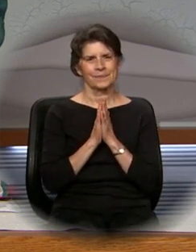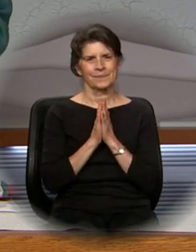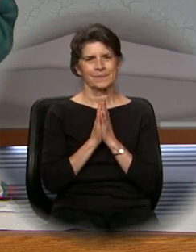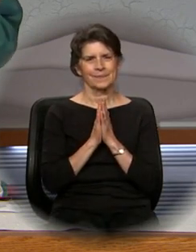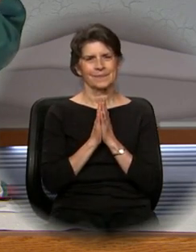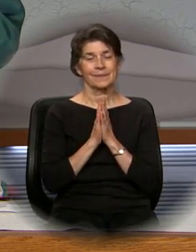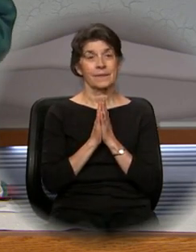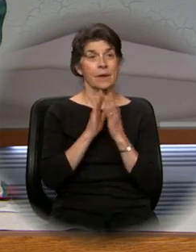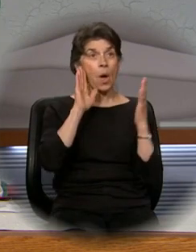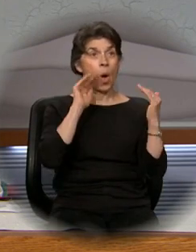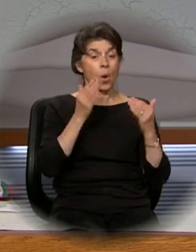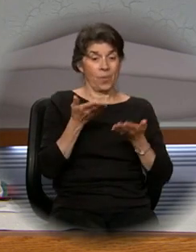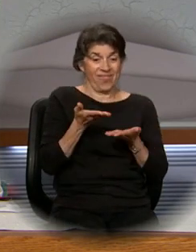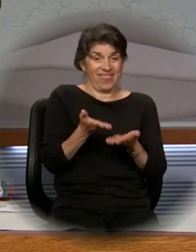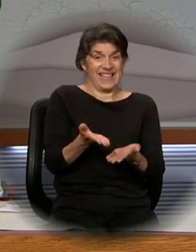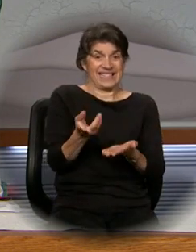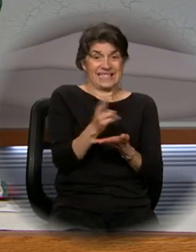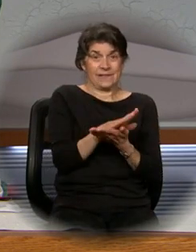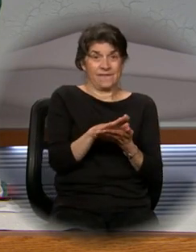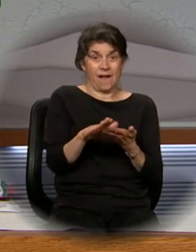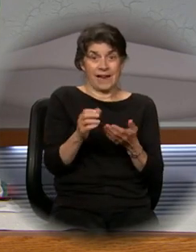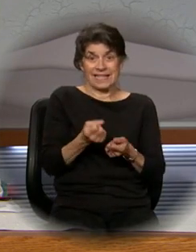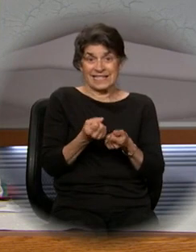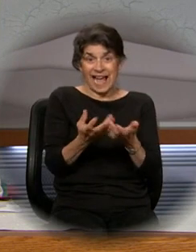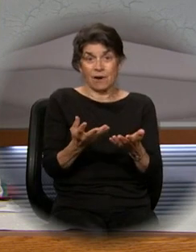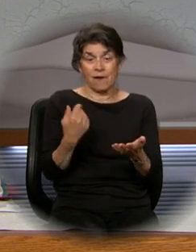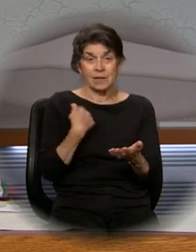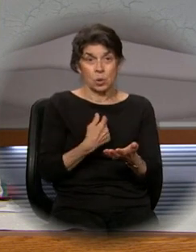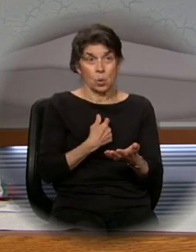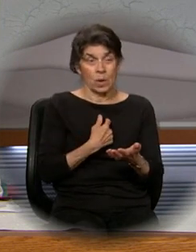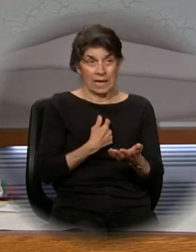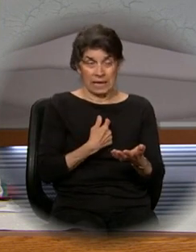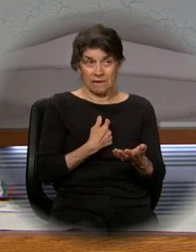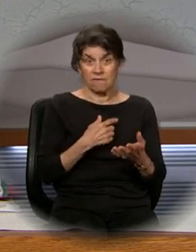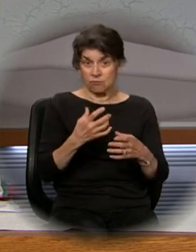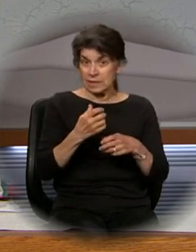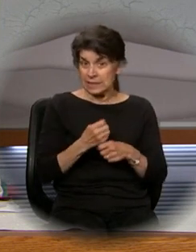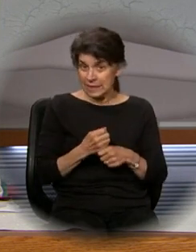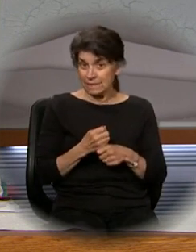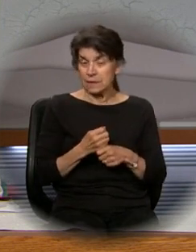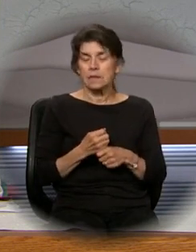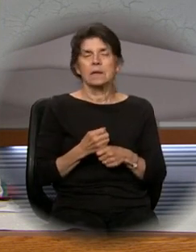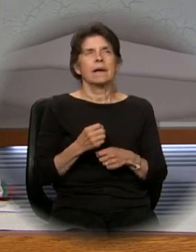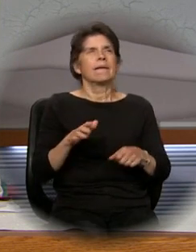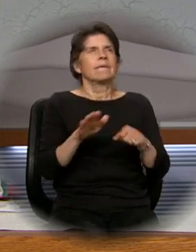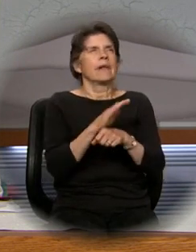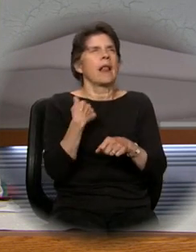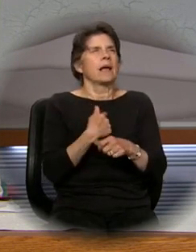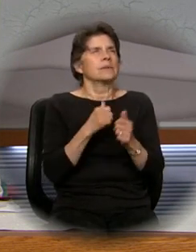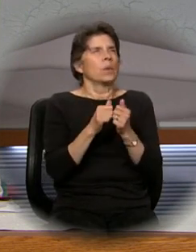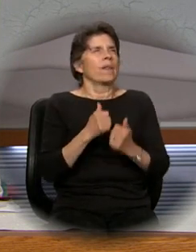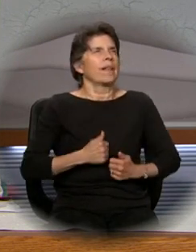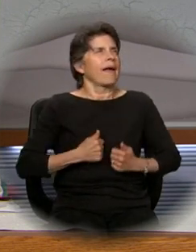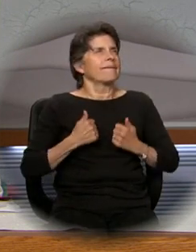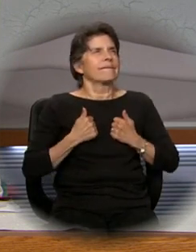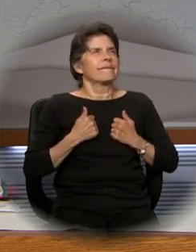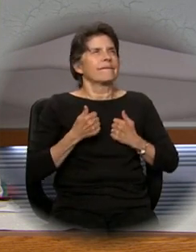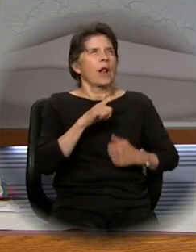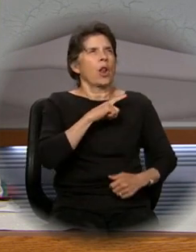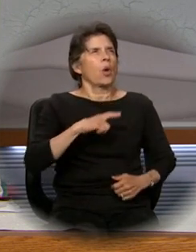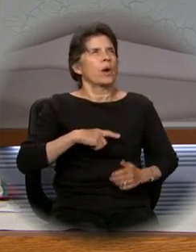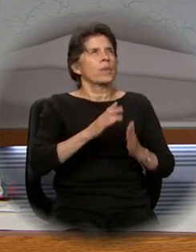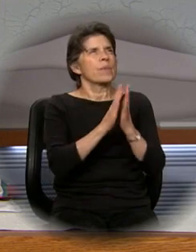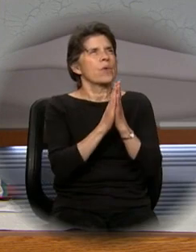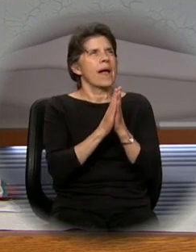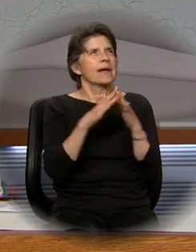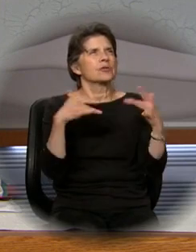May this divine sacrifice we have offered and received fill us with life, O Lord, we pray, so that, bound to